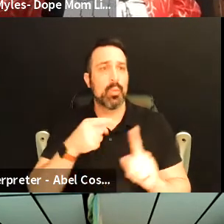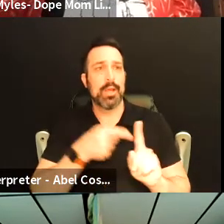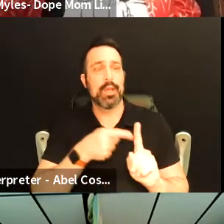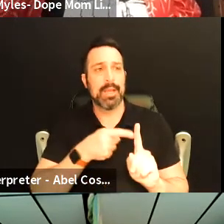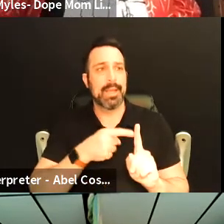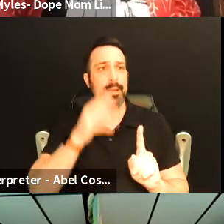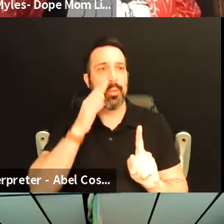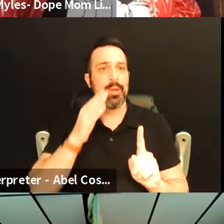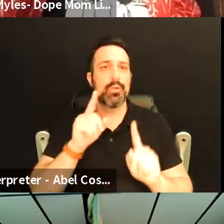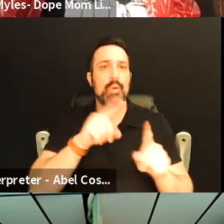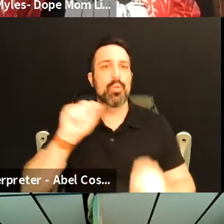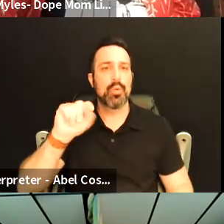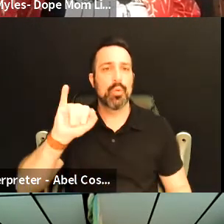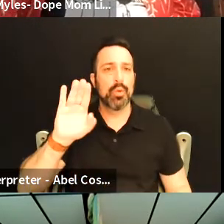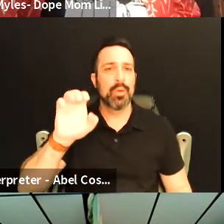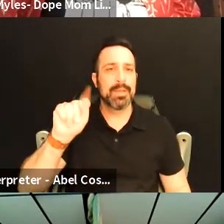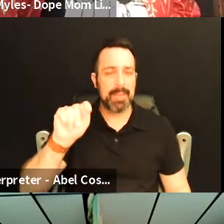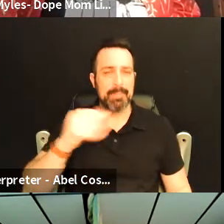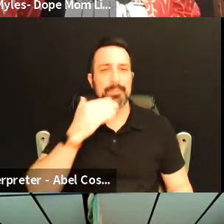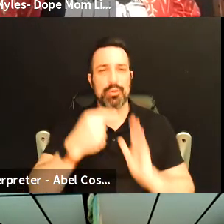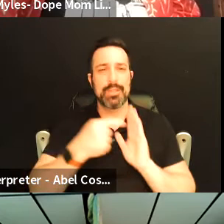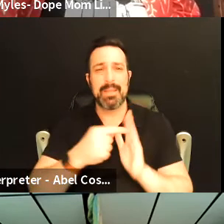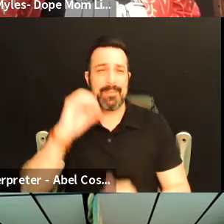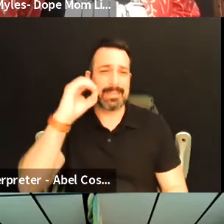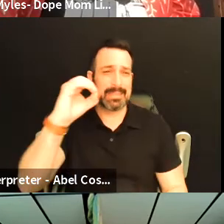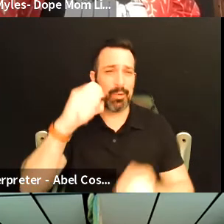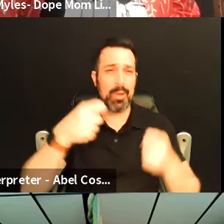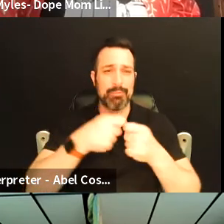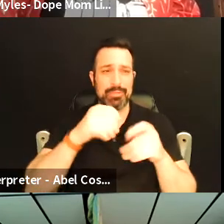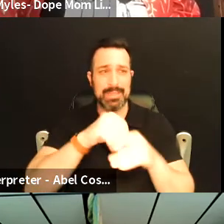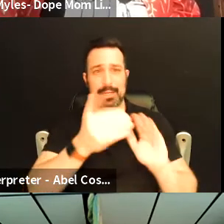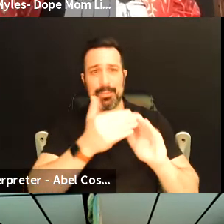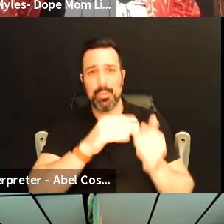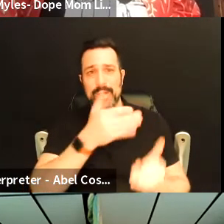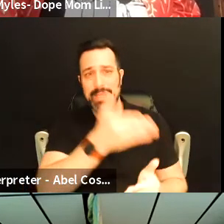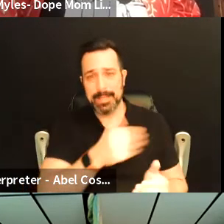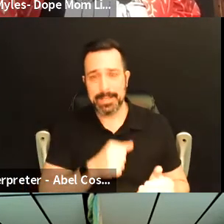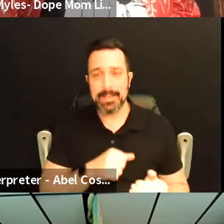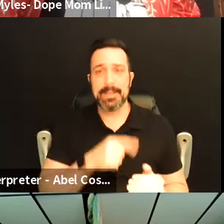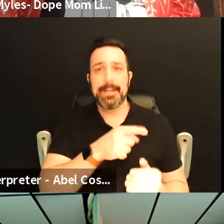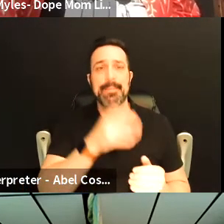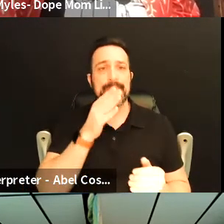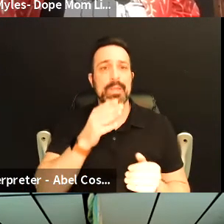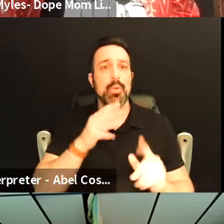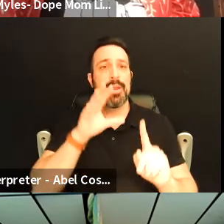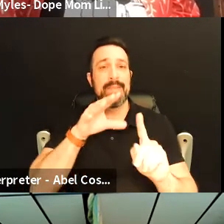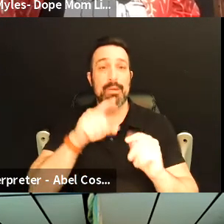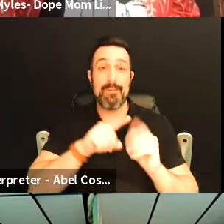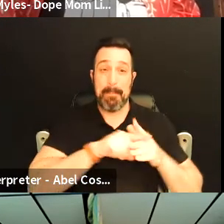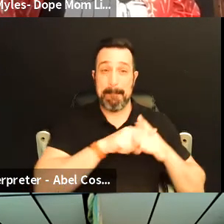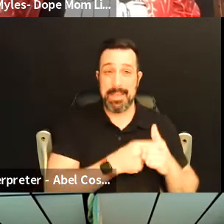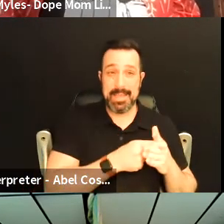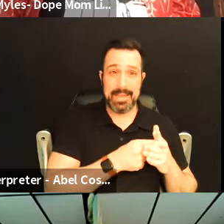go to Tibet so one really good example where there was zero electricity in this community and then he would um take a video from the very beginning